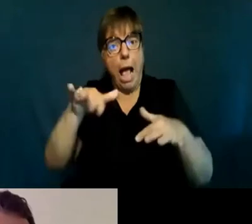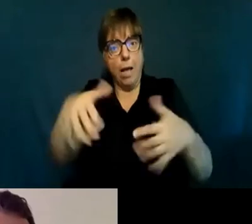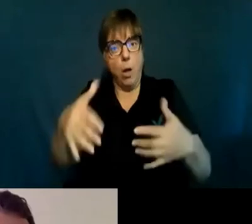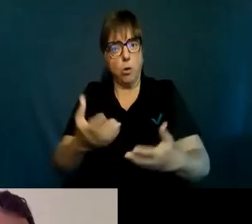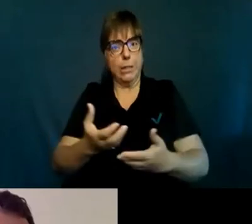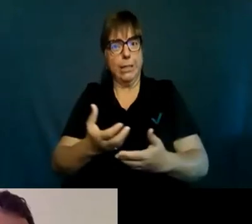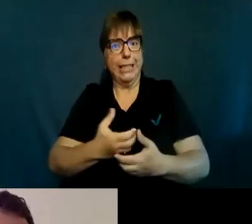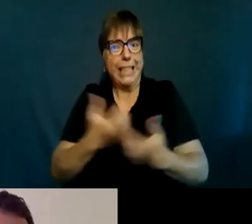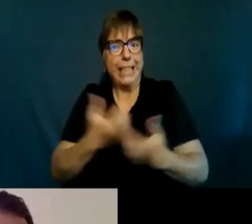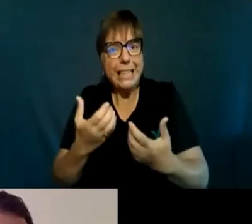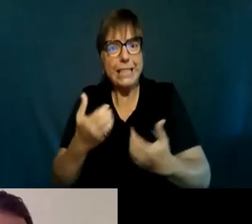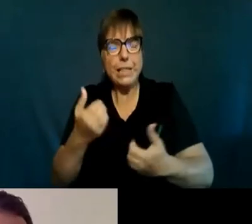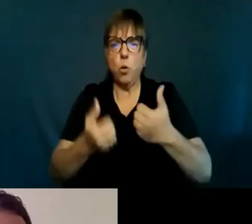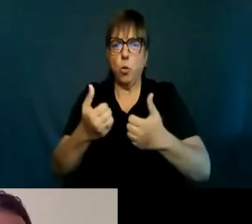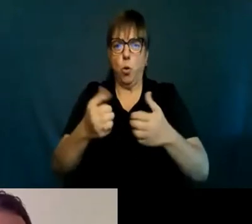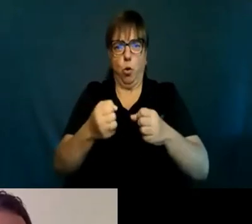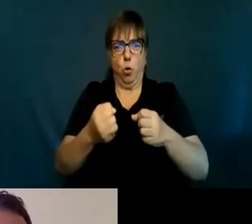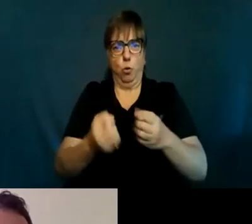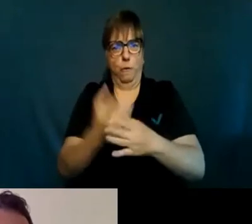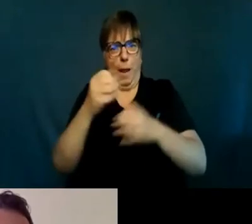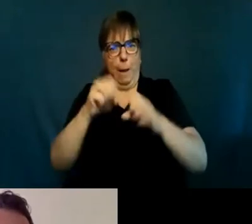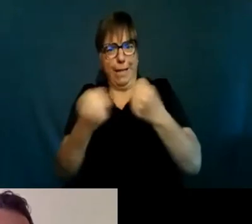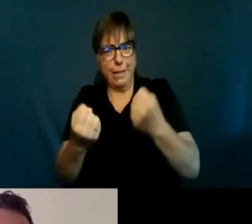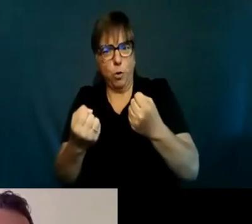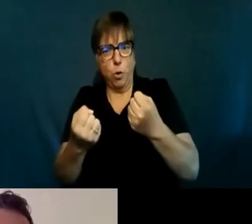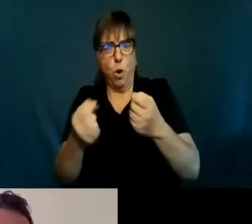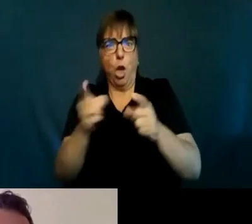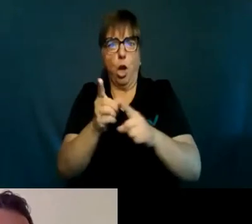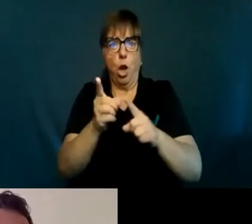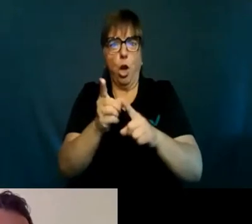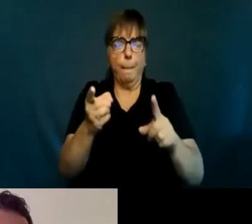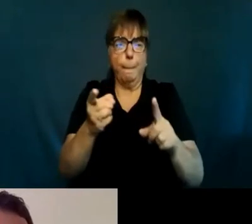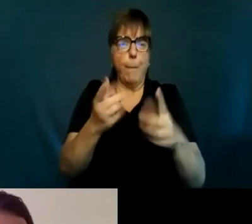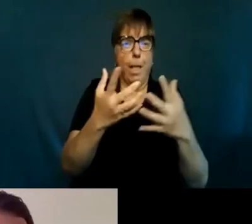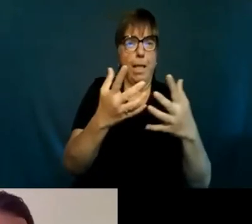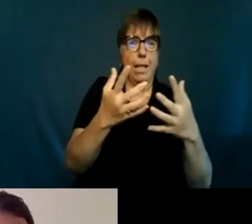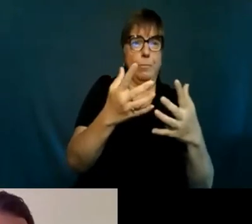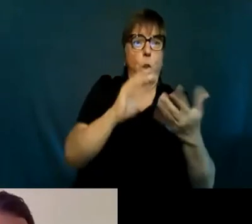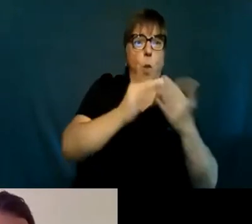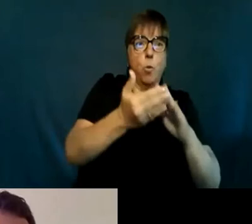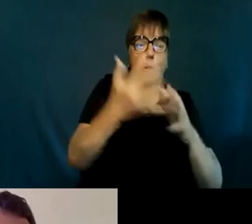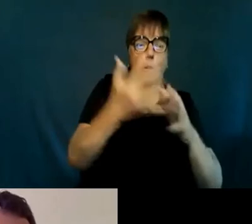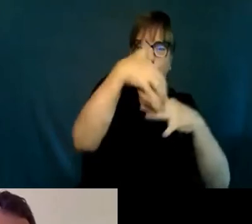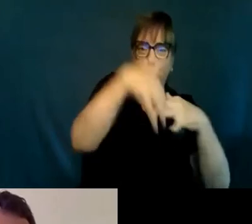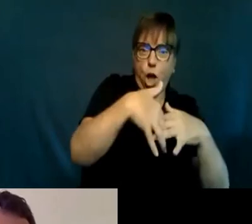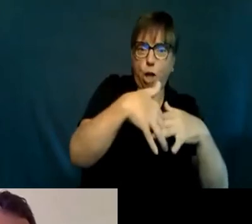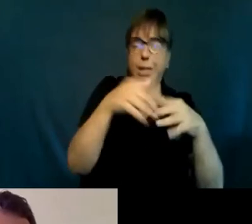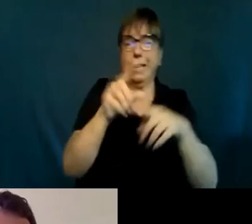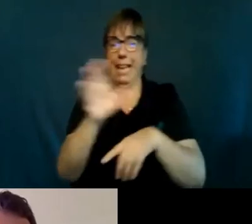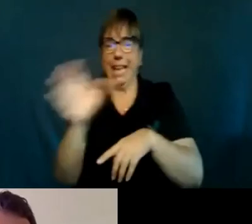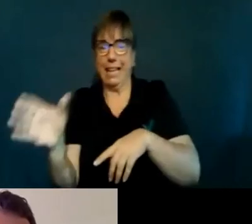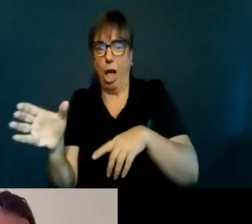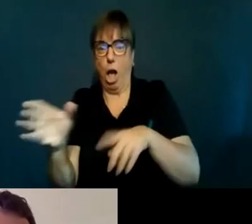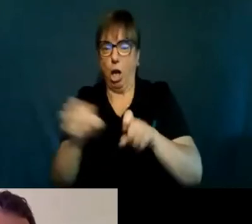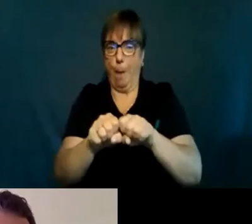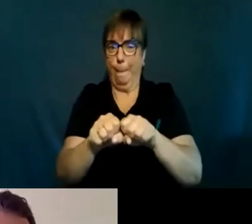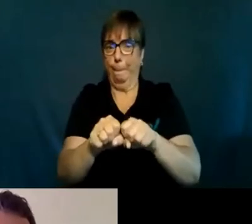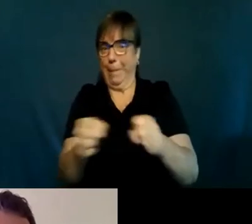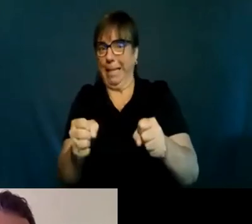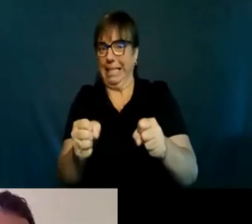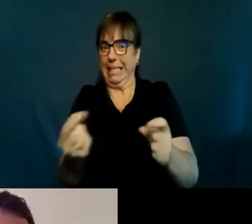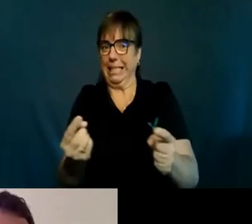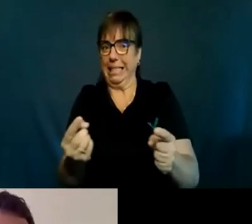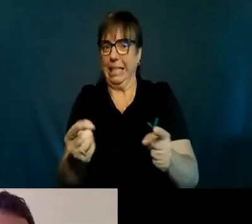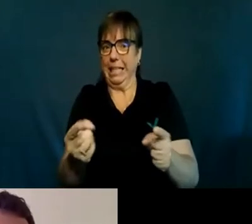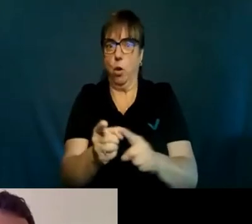a new breakthrough in the relations between Canada and the Indigenous communities who live here since the time immemorial. A